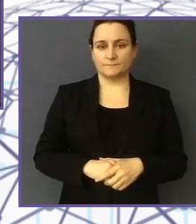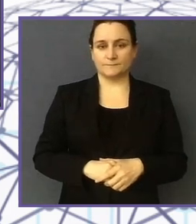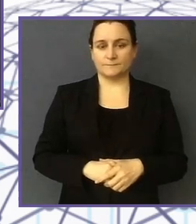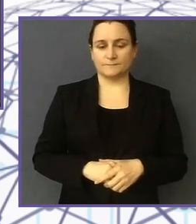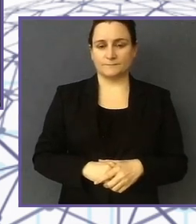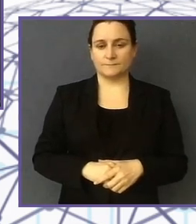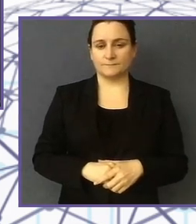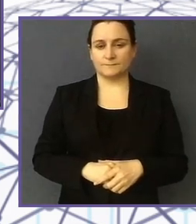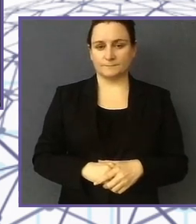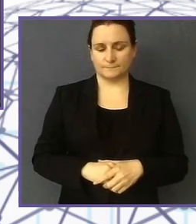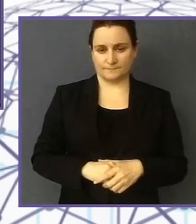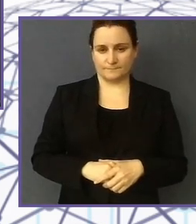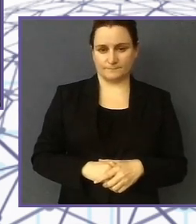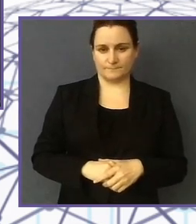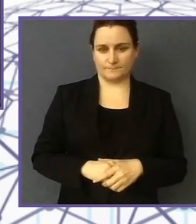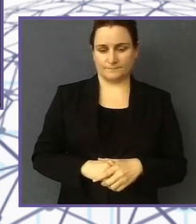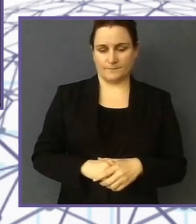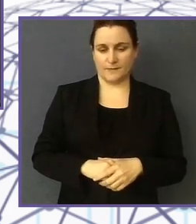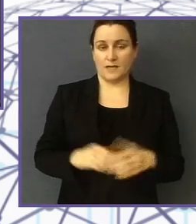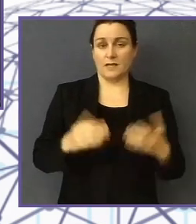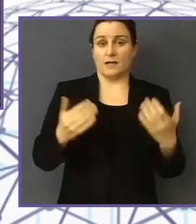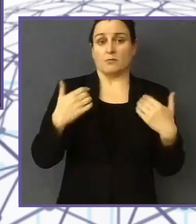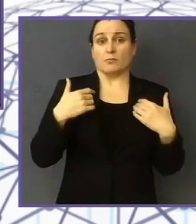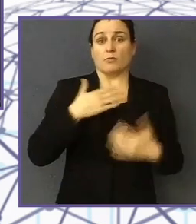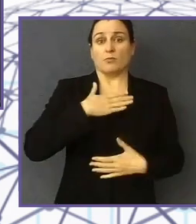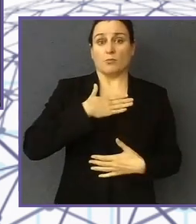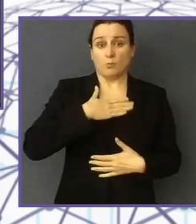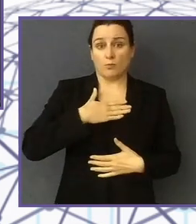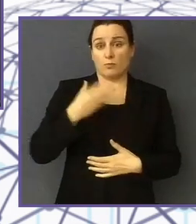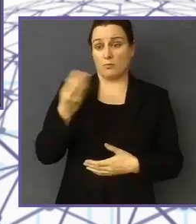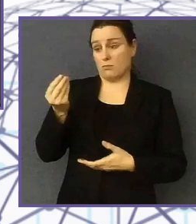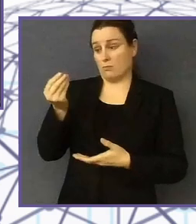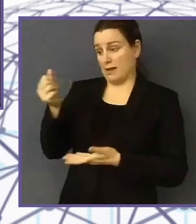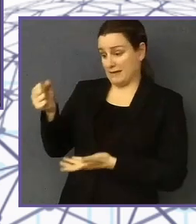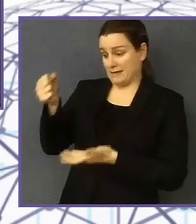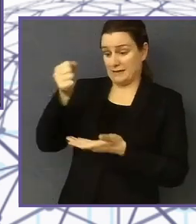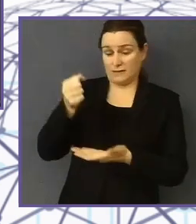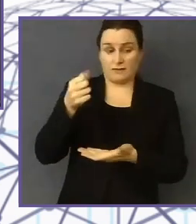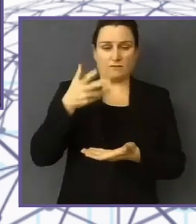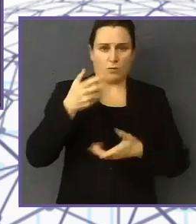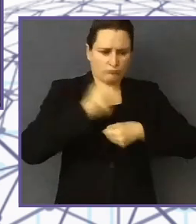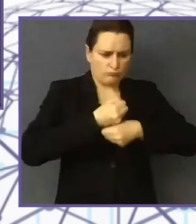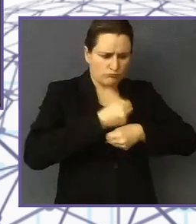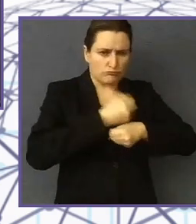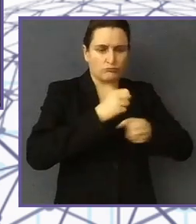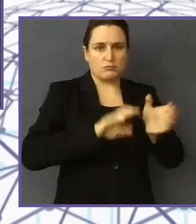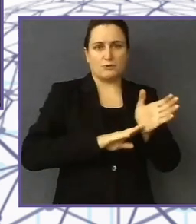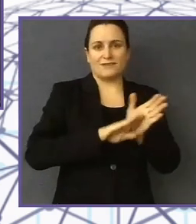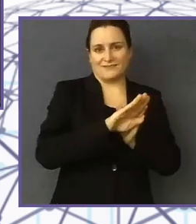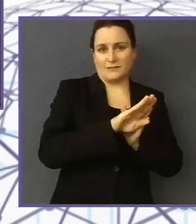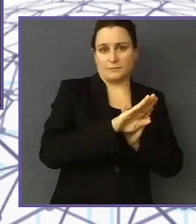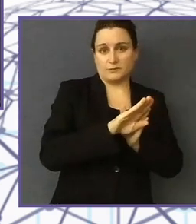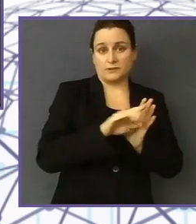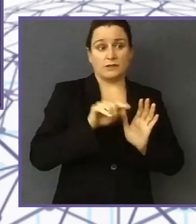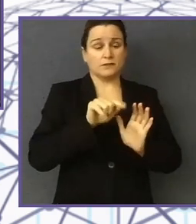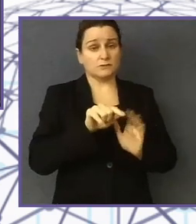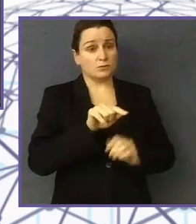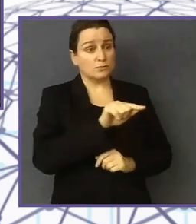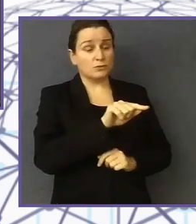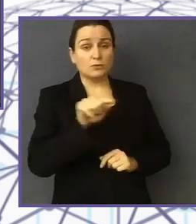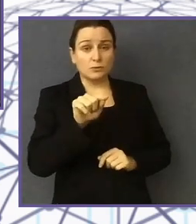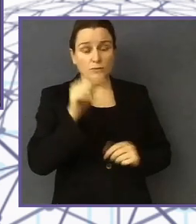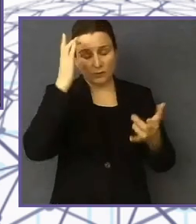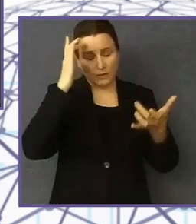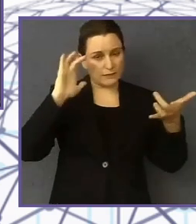finance such good person who pass through epilepsy and end up with a solution for